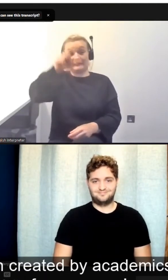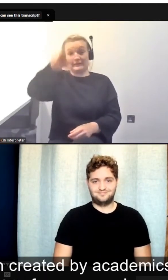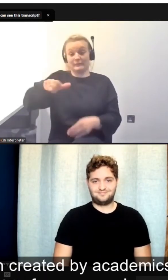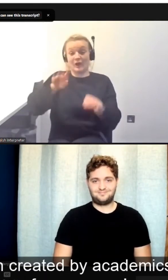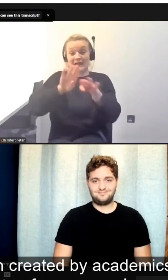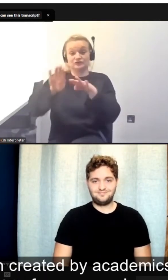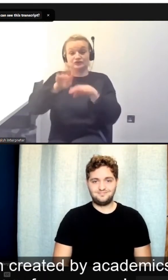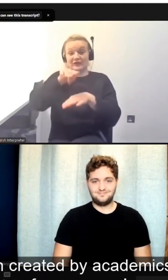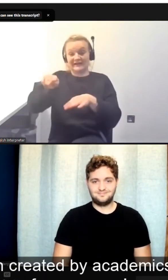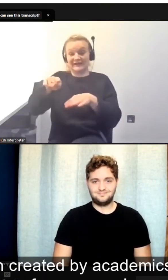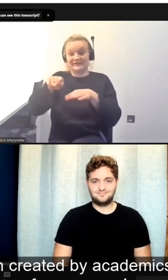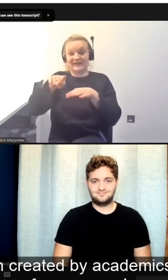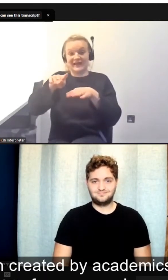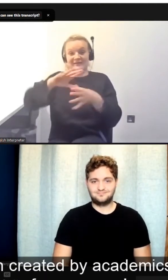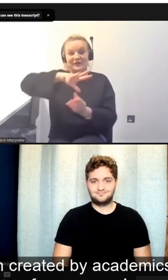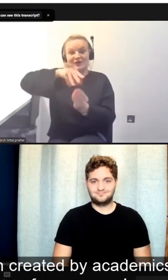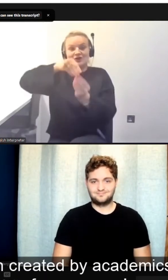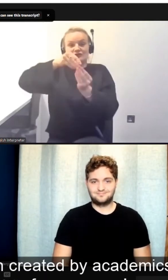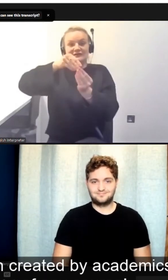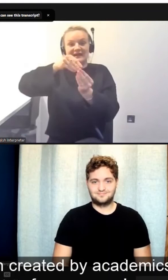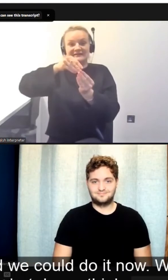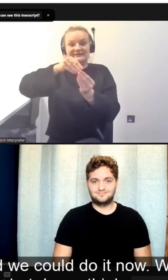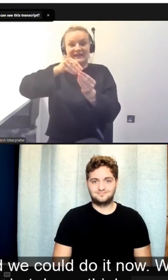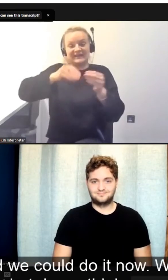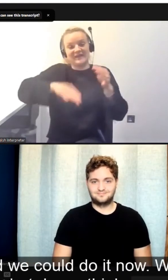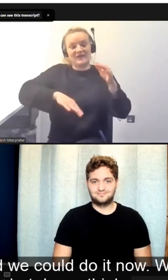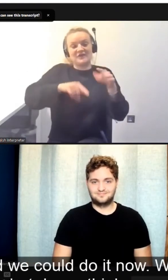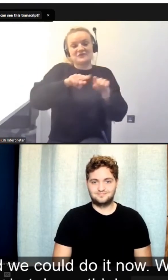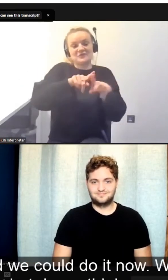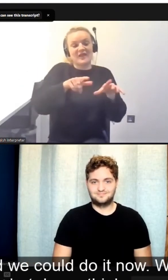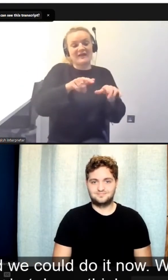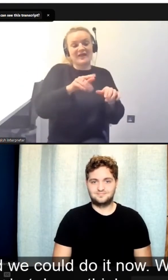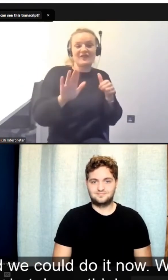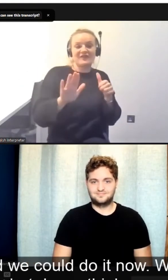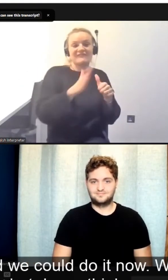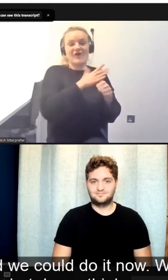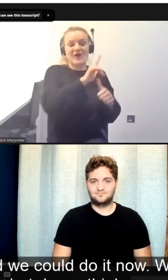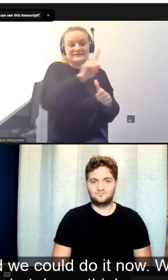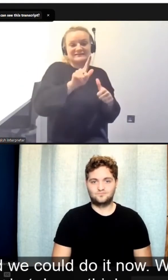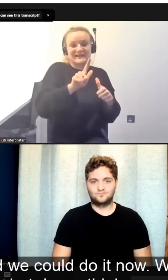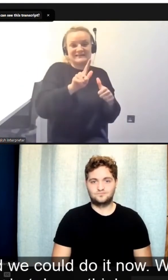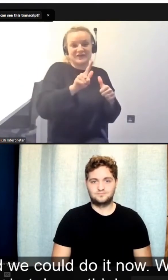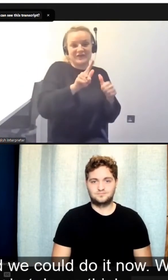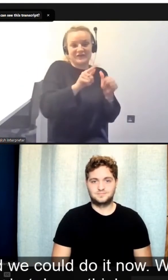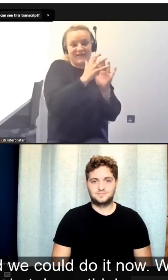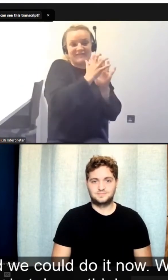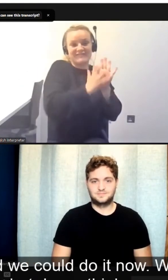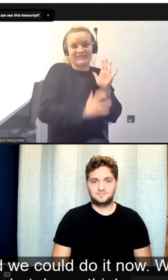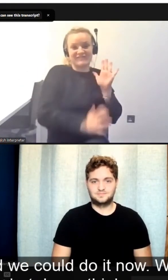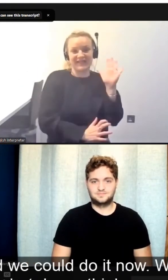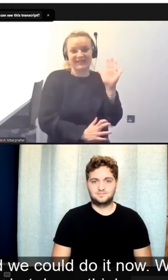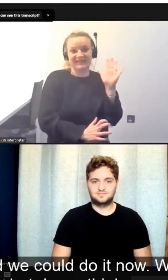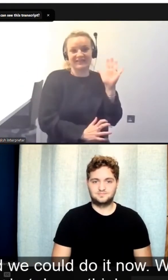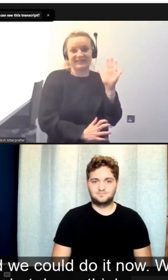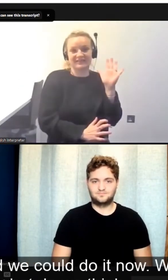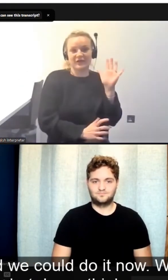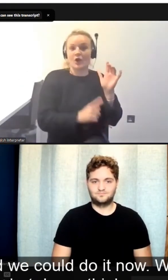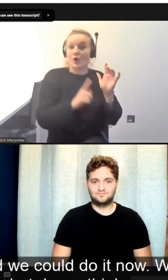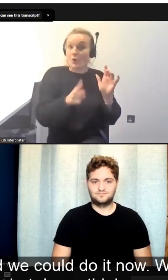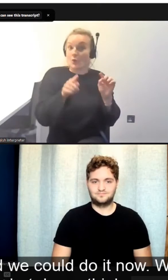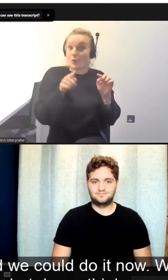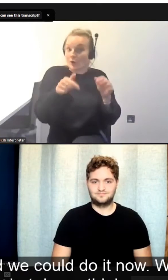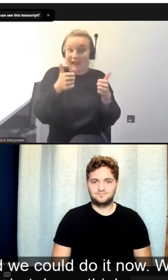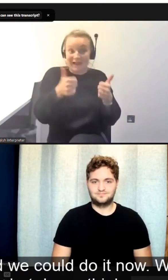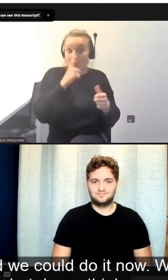to fill the first lesson of any course. Because we can all spend ages. We could do it now. Well, what do we think leadership